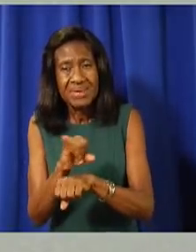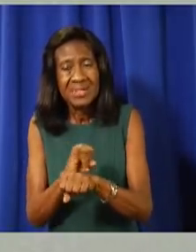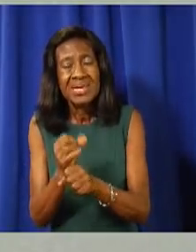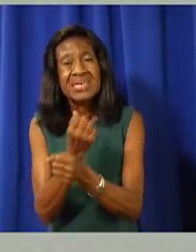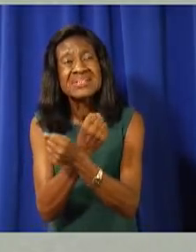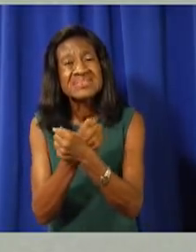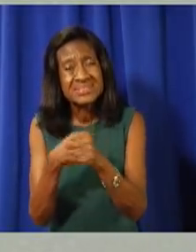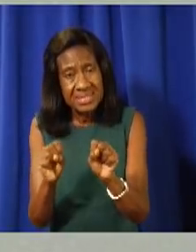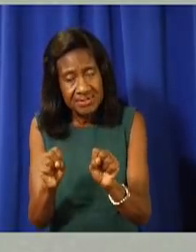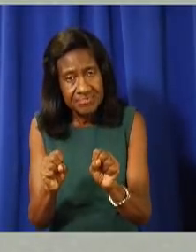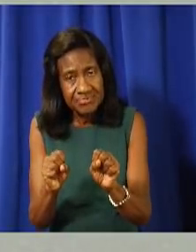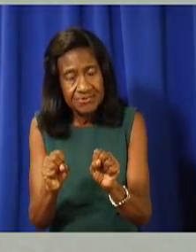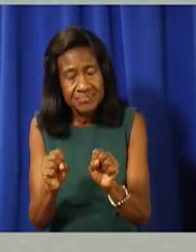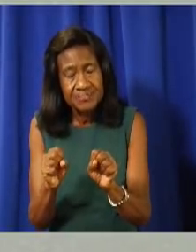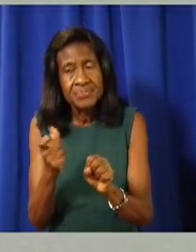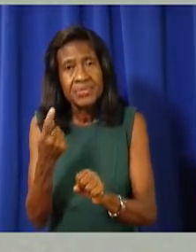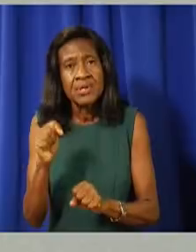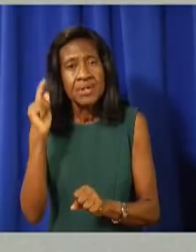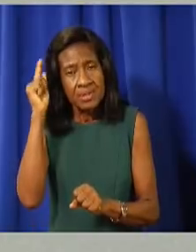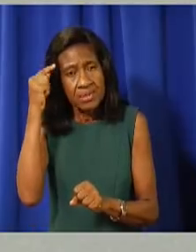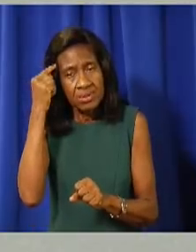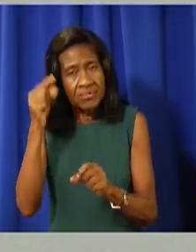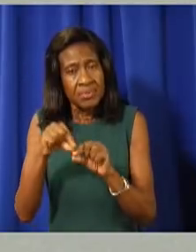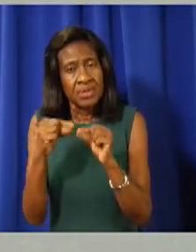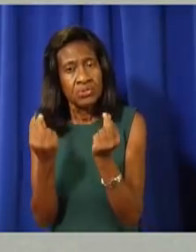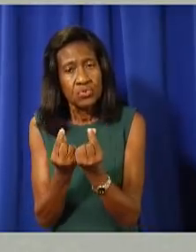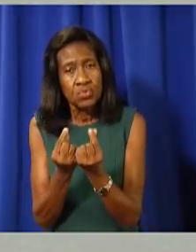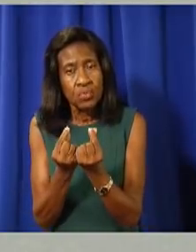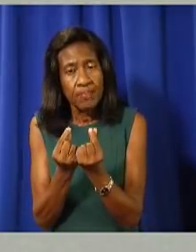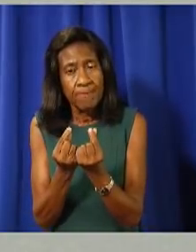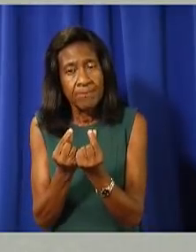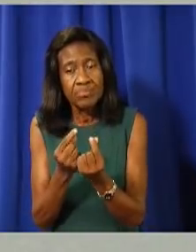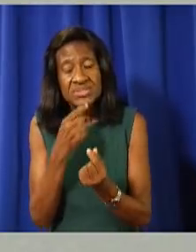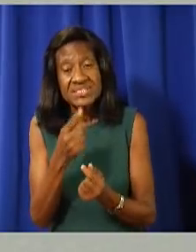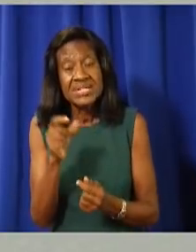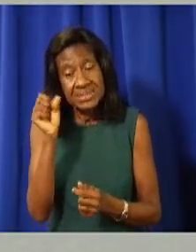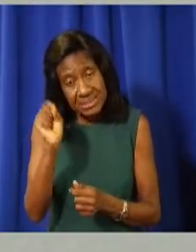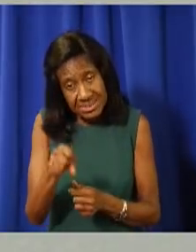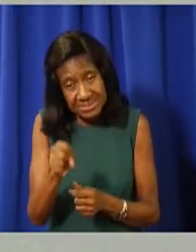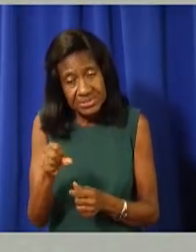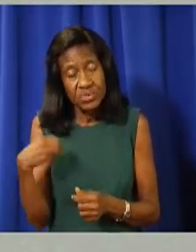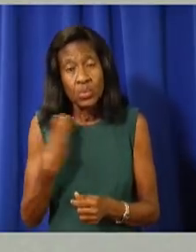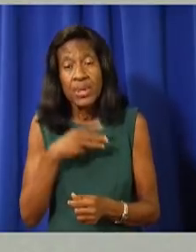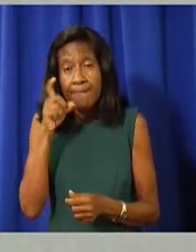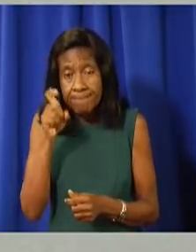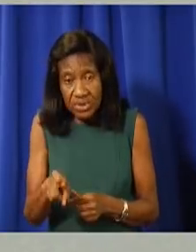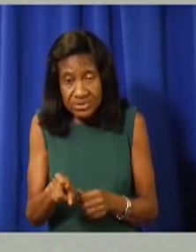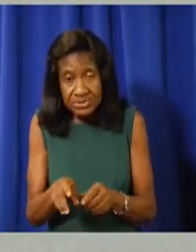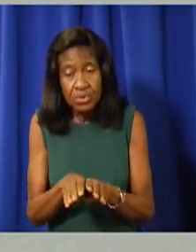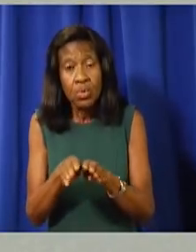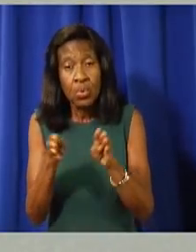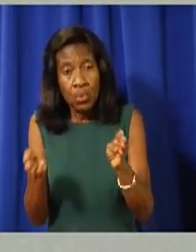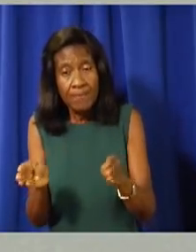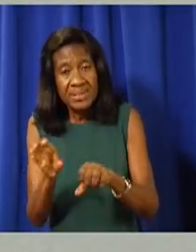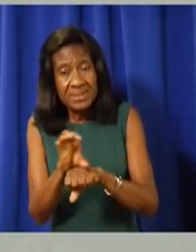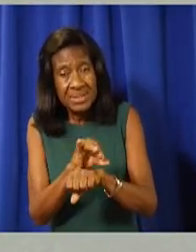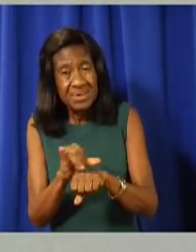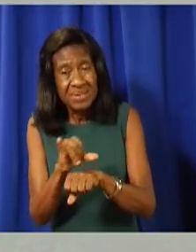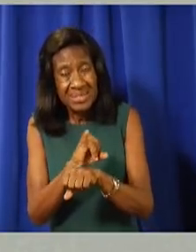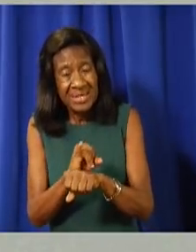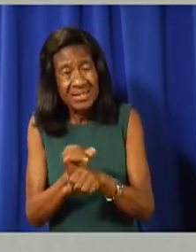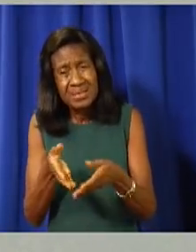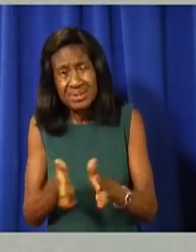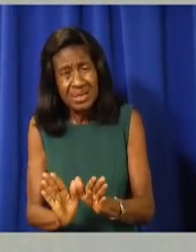My government has been clear, we must reopen the borders, but we will only do so safely